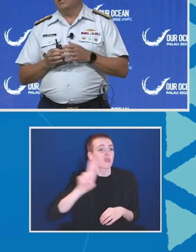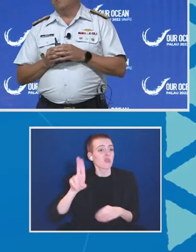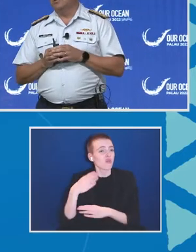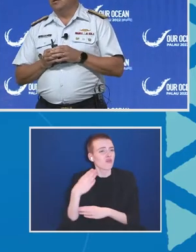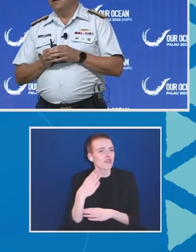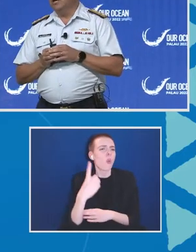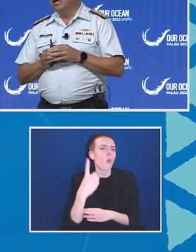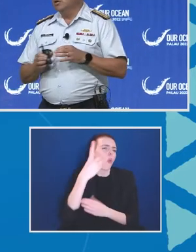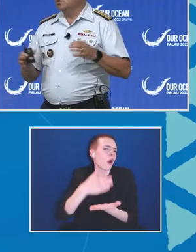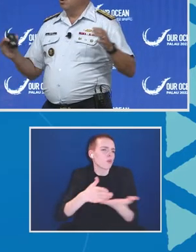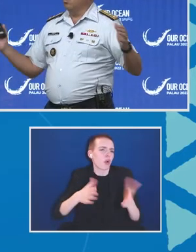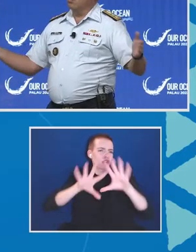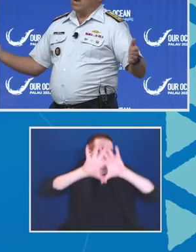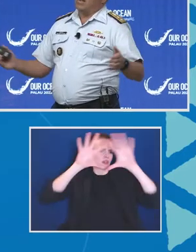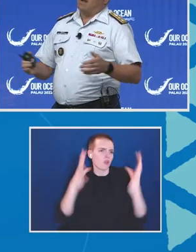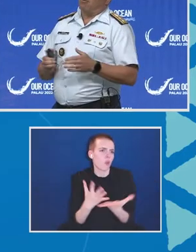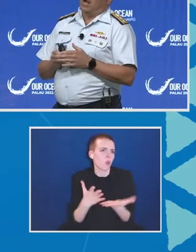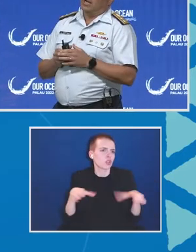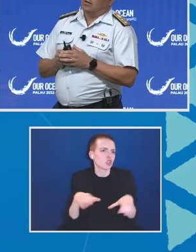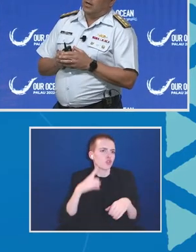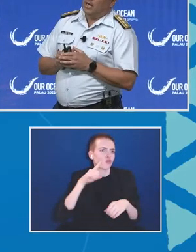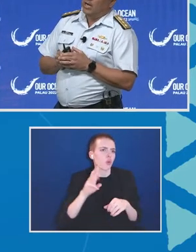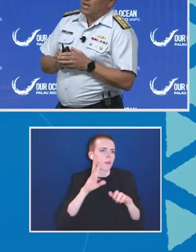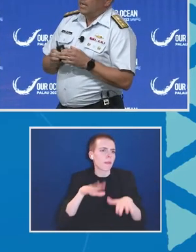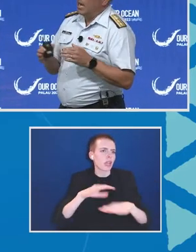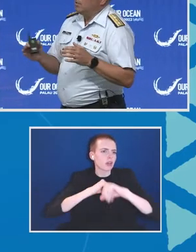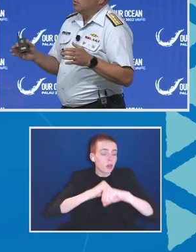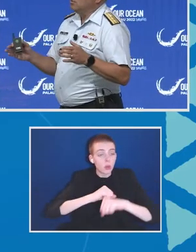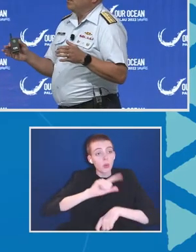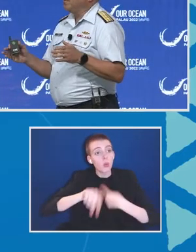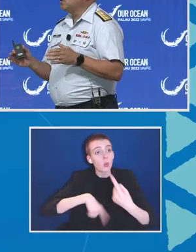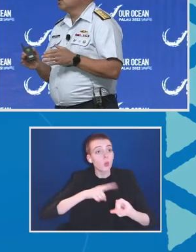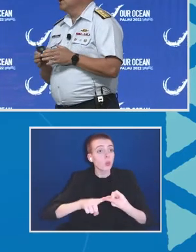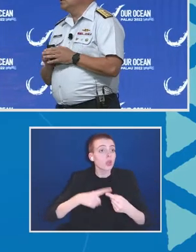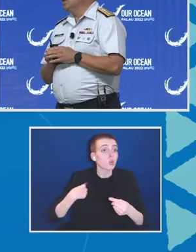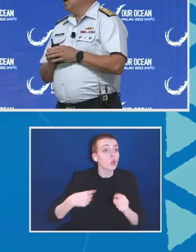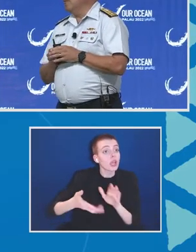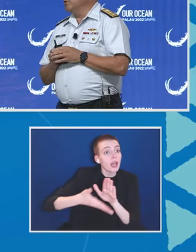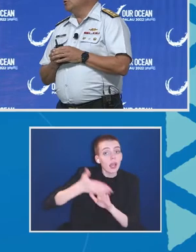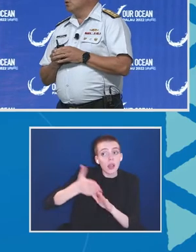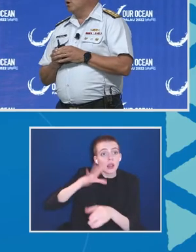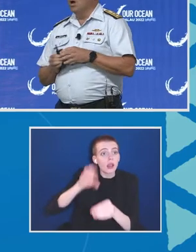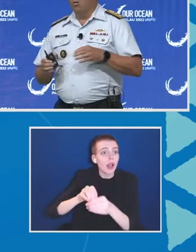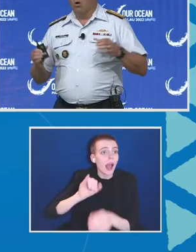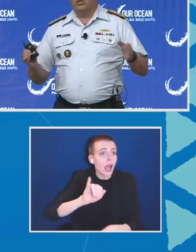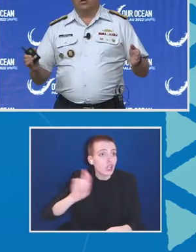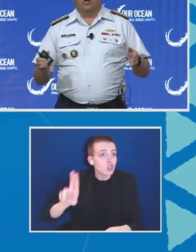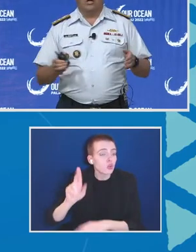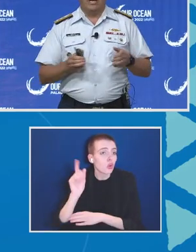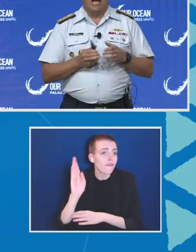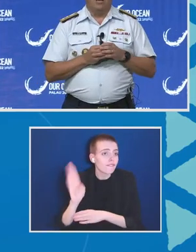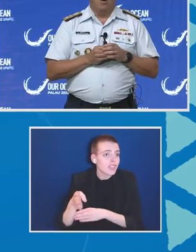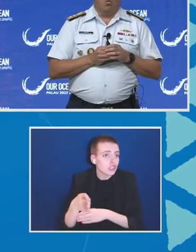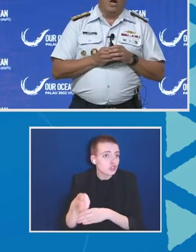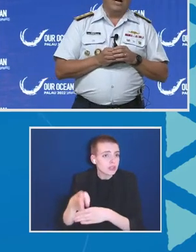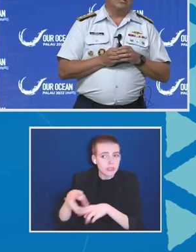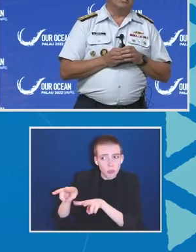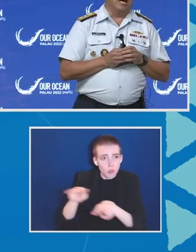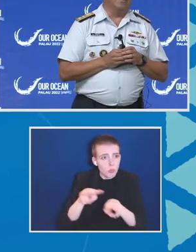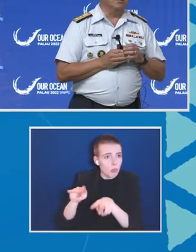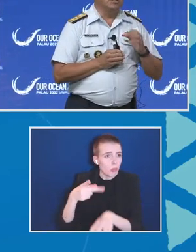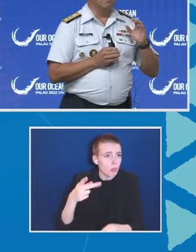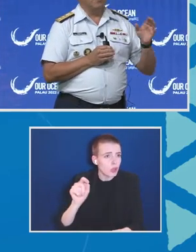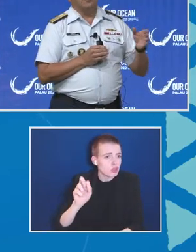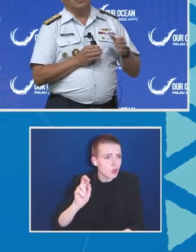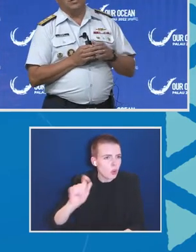we do in maritime security. So when we're out operating on an IUU fisheries patrol, we're also looking at what